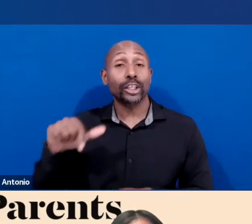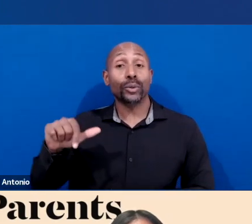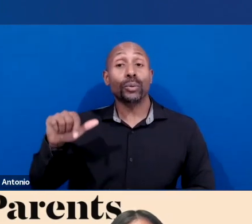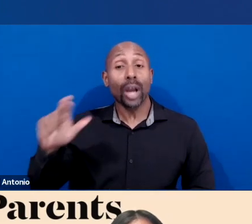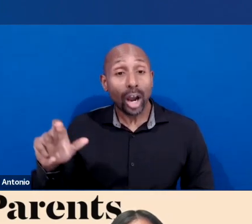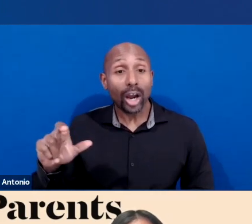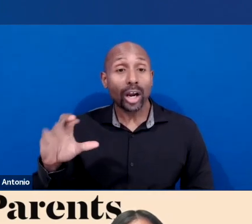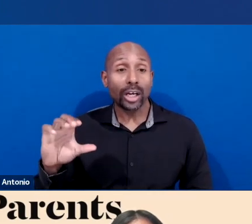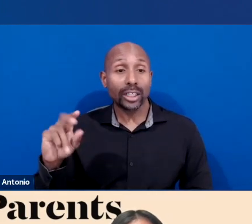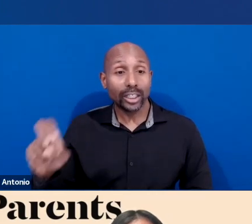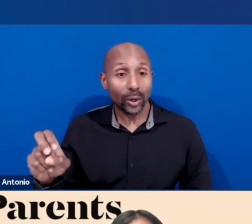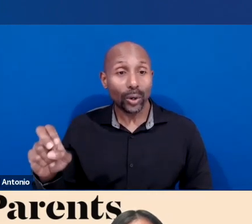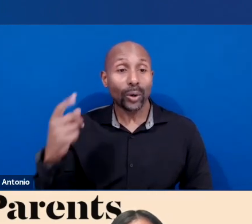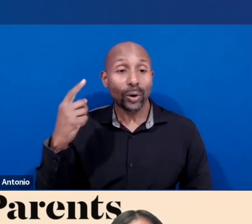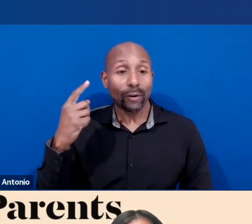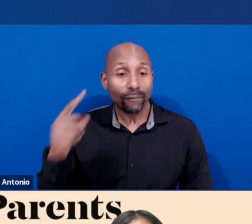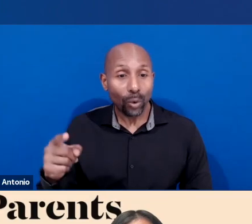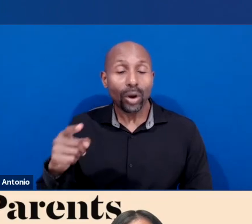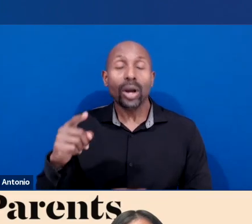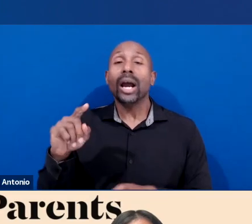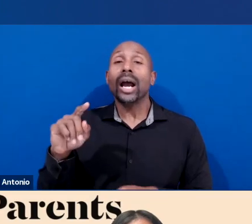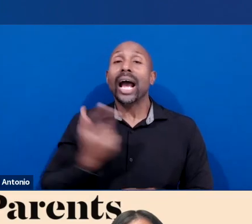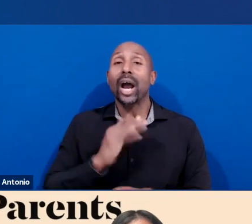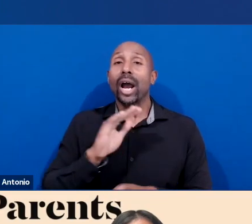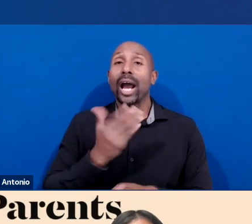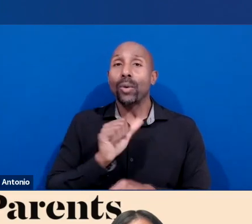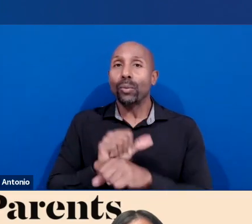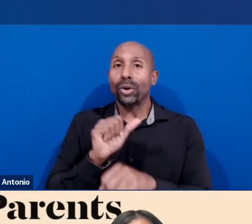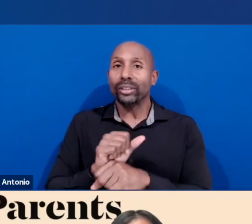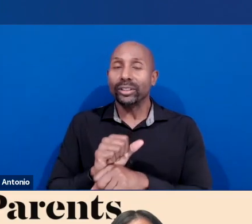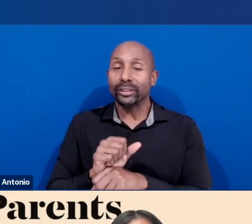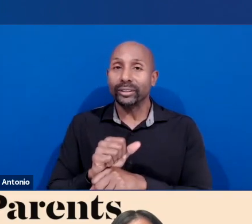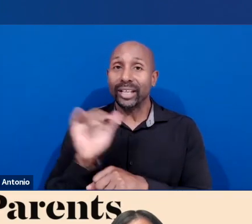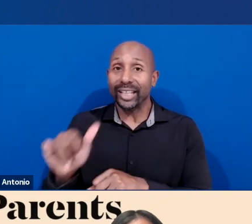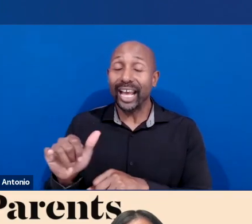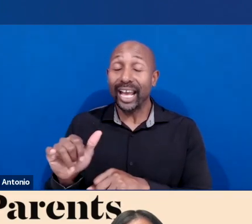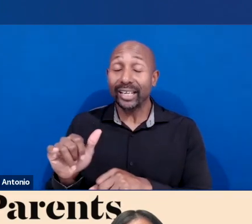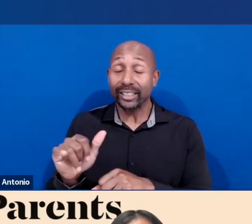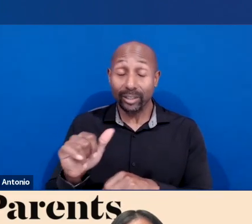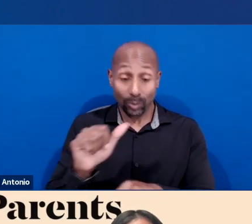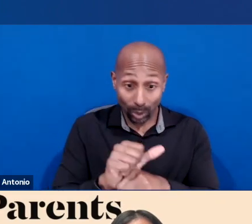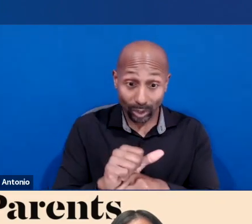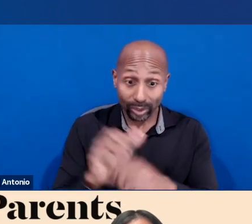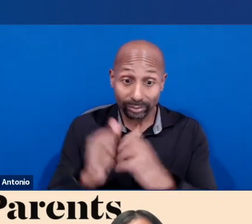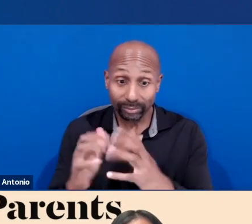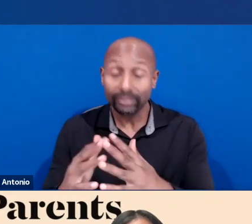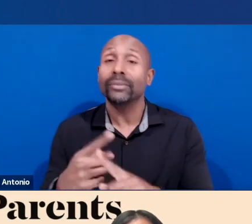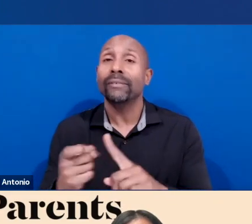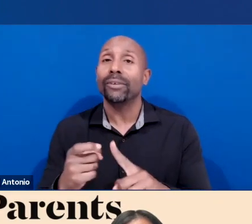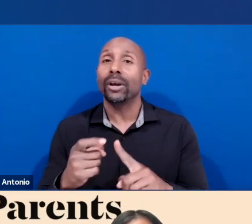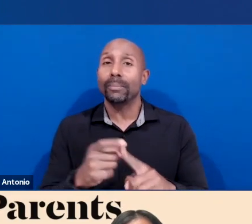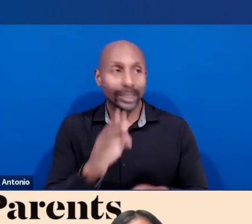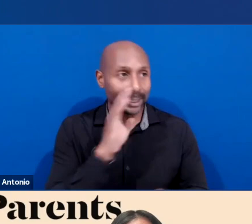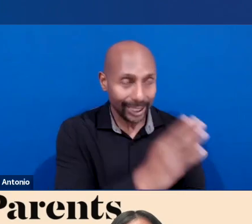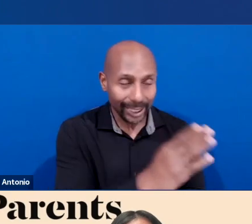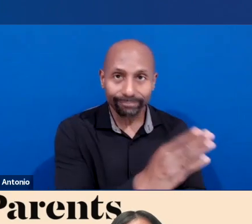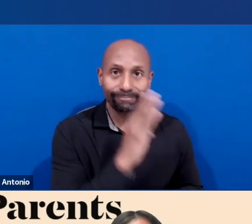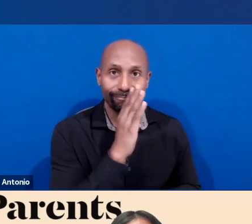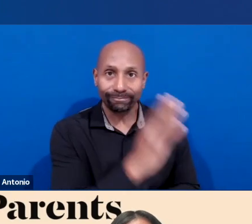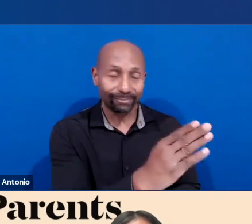That grew directly from parent listening. The administration is also investing